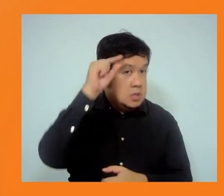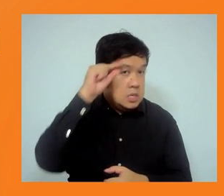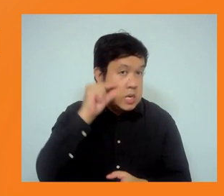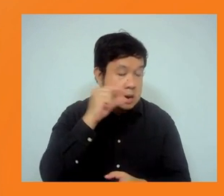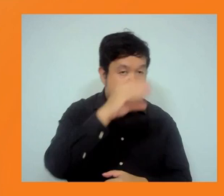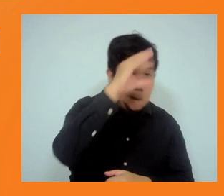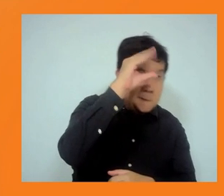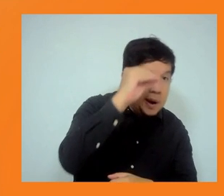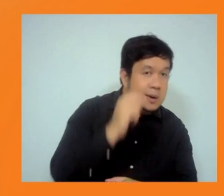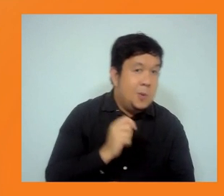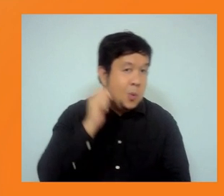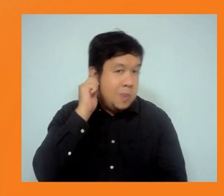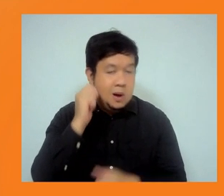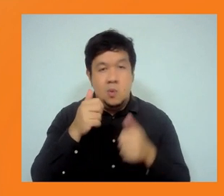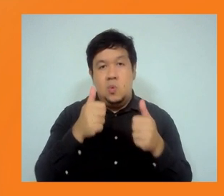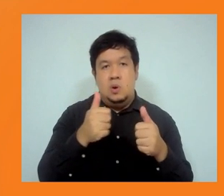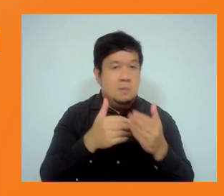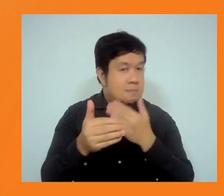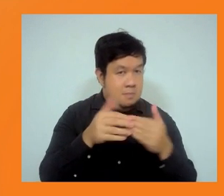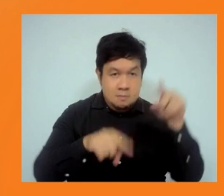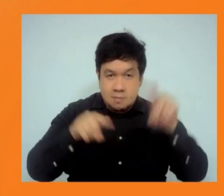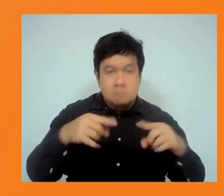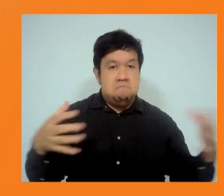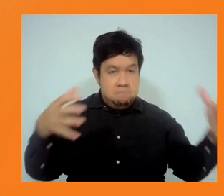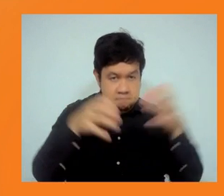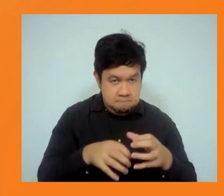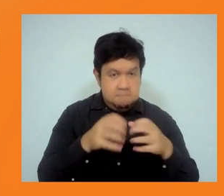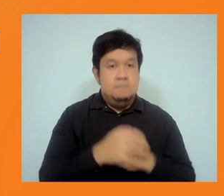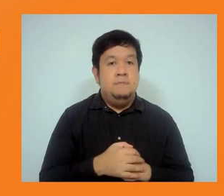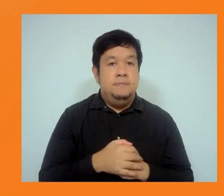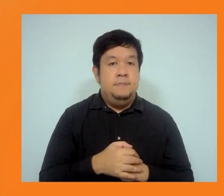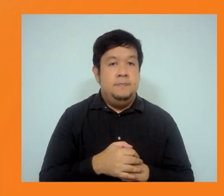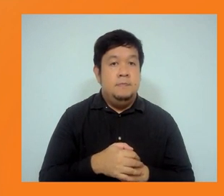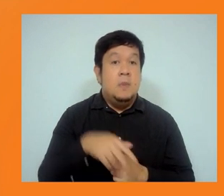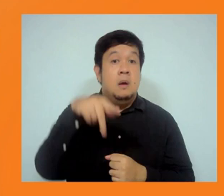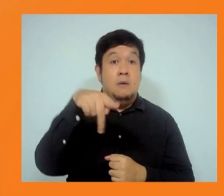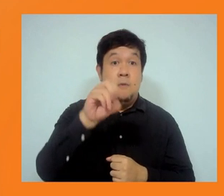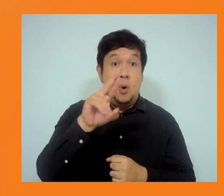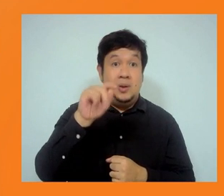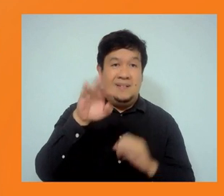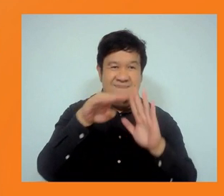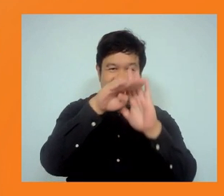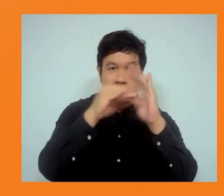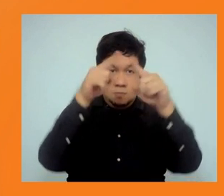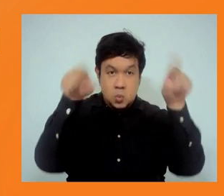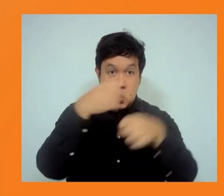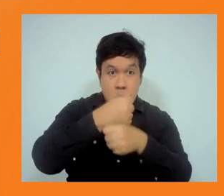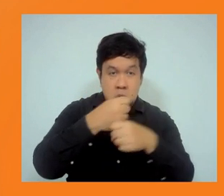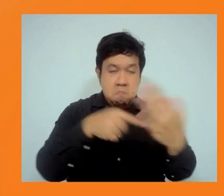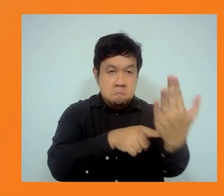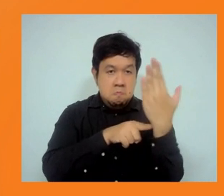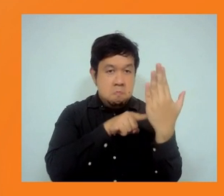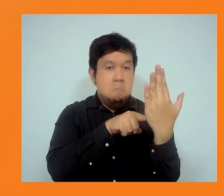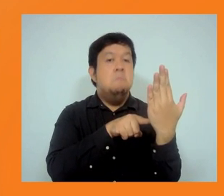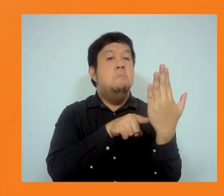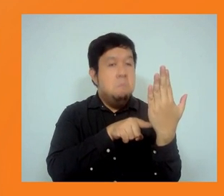portfolio monitoring and our organizational arrangements, as well as getting more staffing down into the operations and the resident missions.